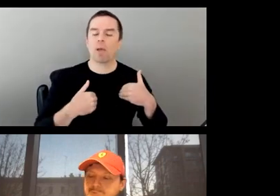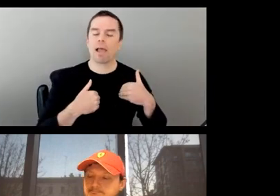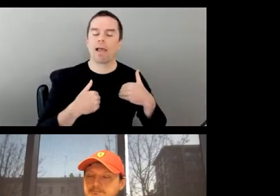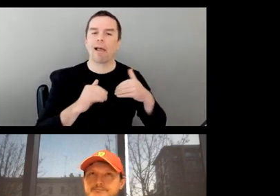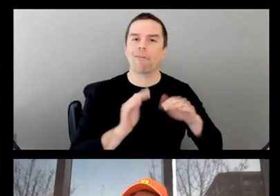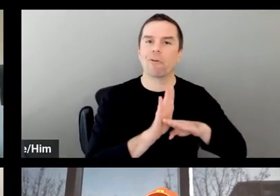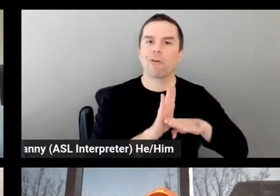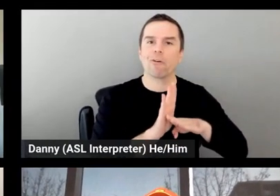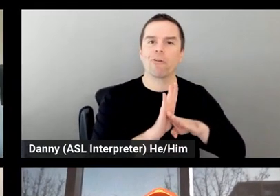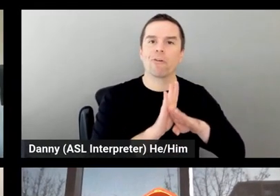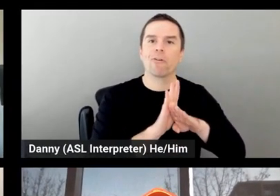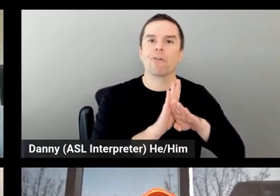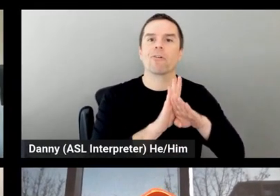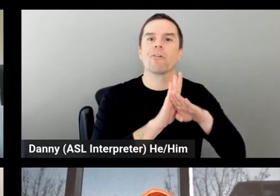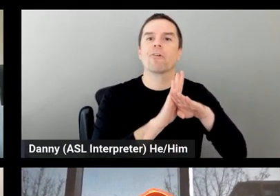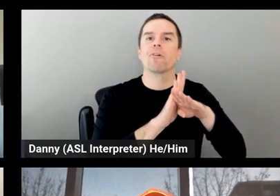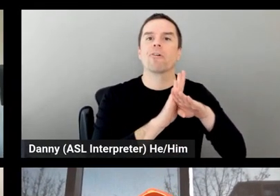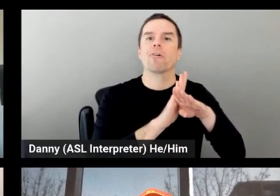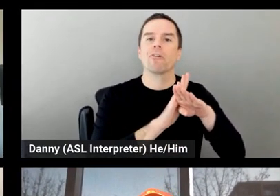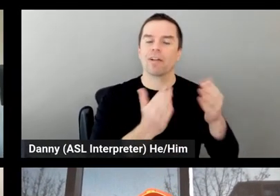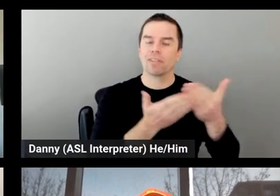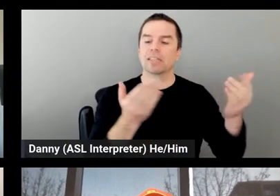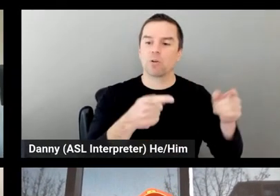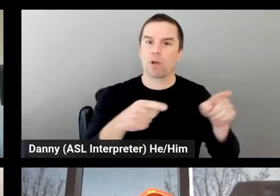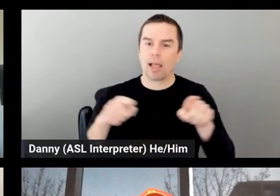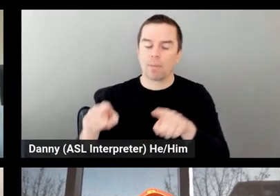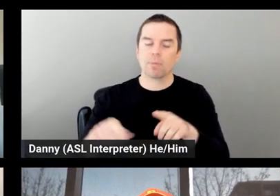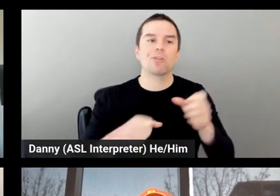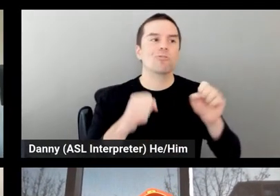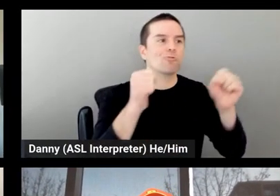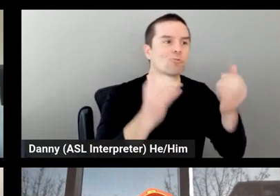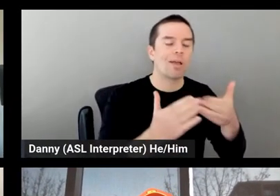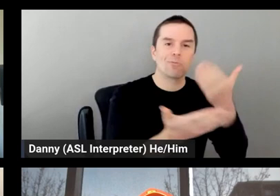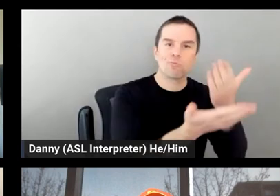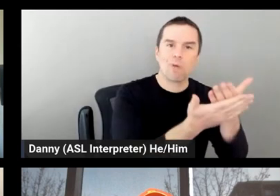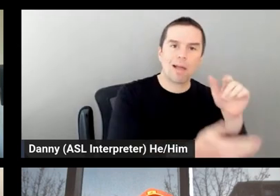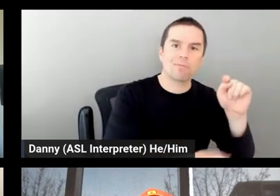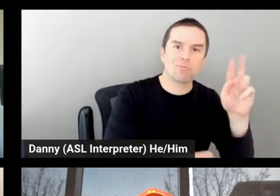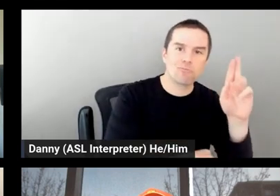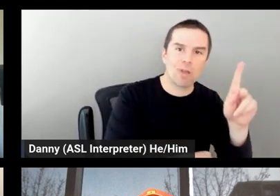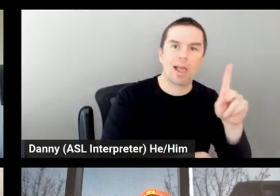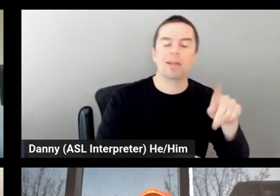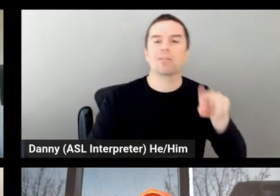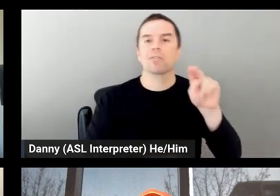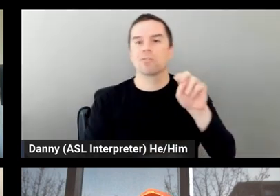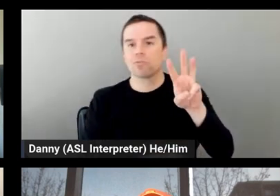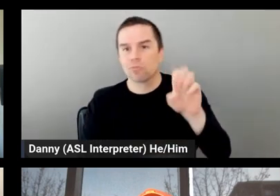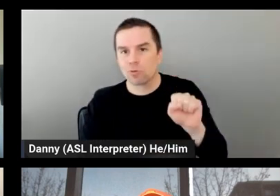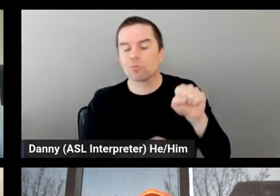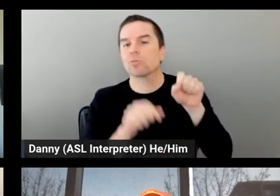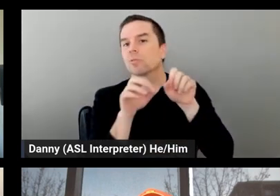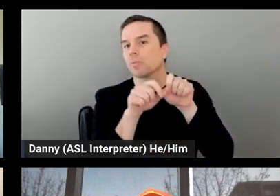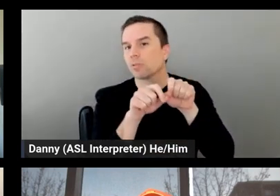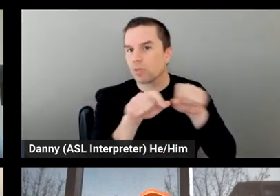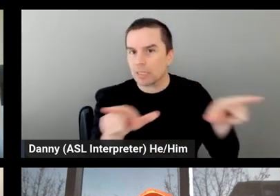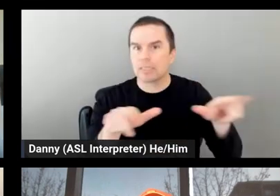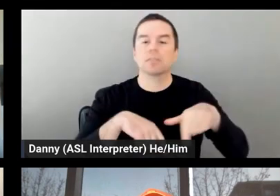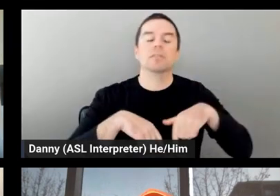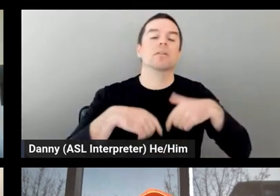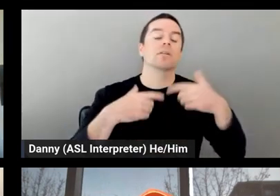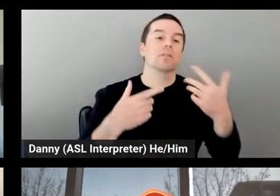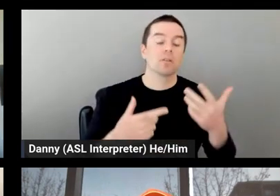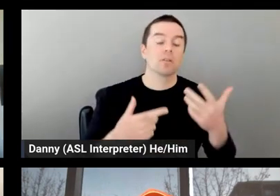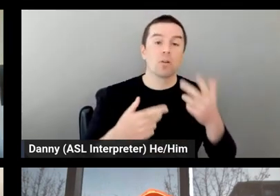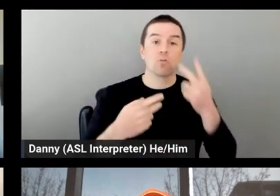track, and there's news that comes out and videos and reflections that the drivers are sharing with the fans. Then, obviously, you know,